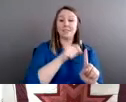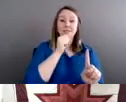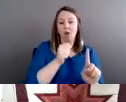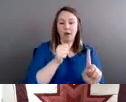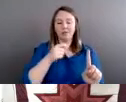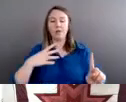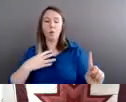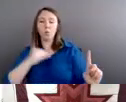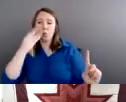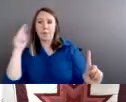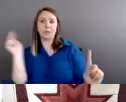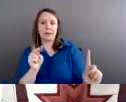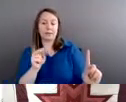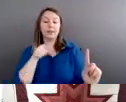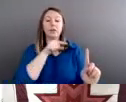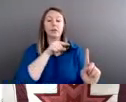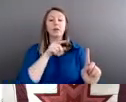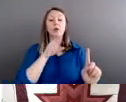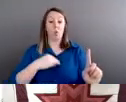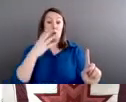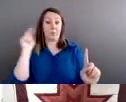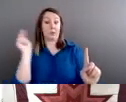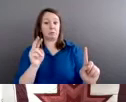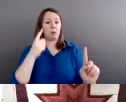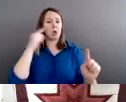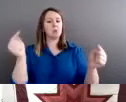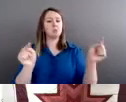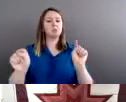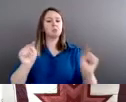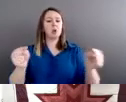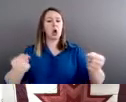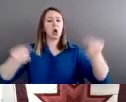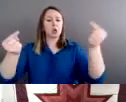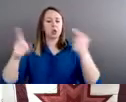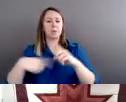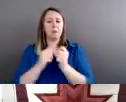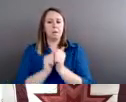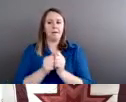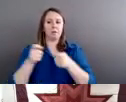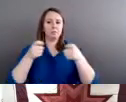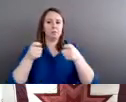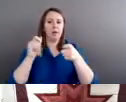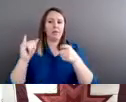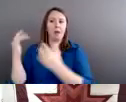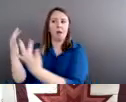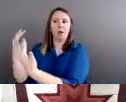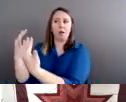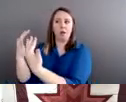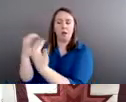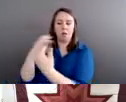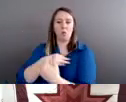argued somewhat about the best way to deal with the encroaching settlement and the white settlers.